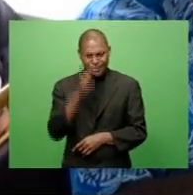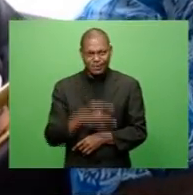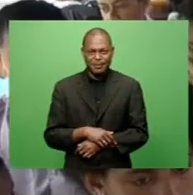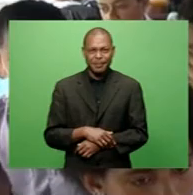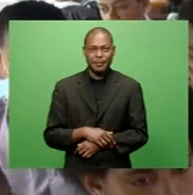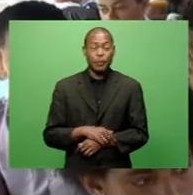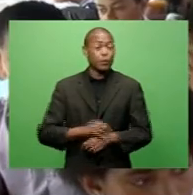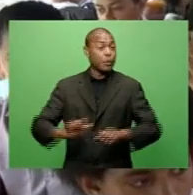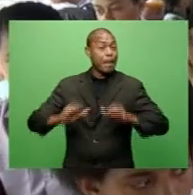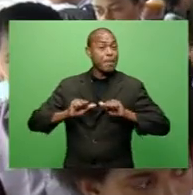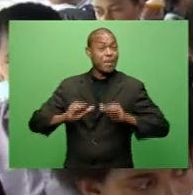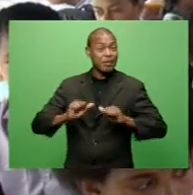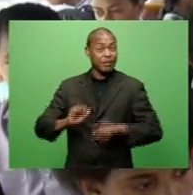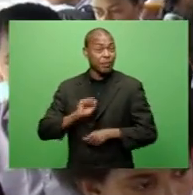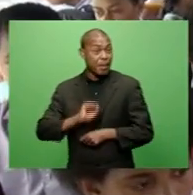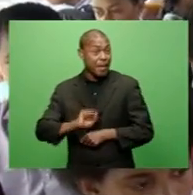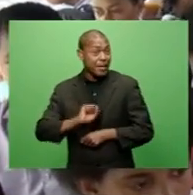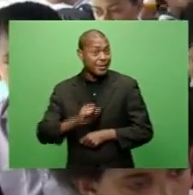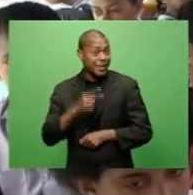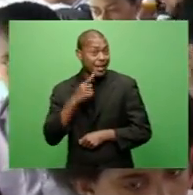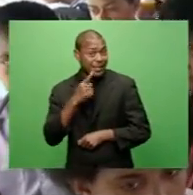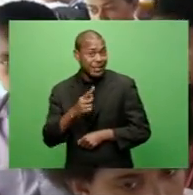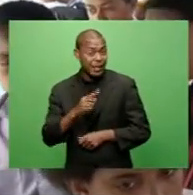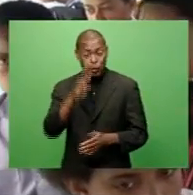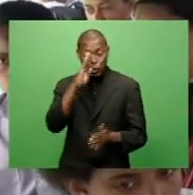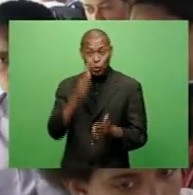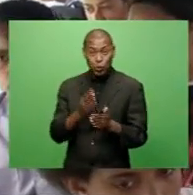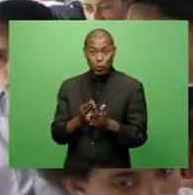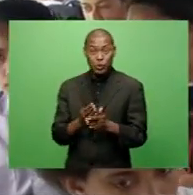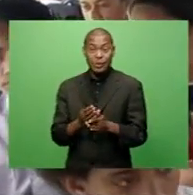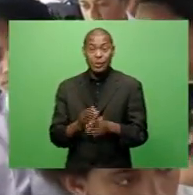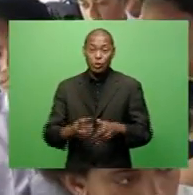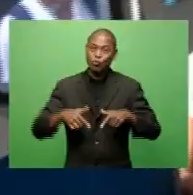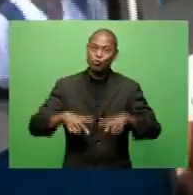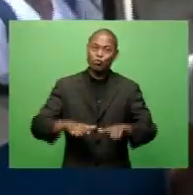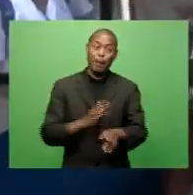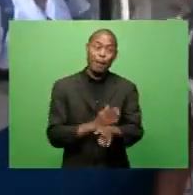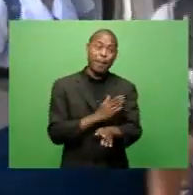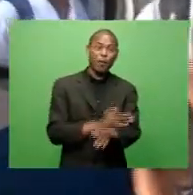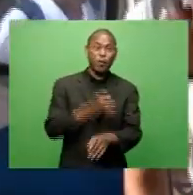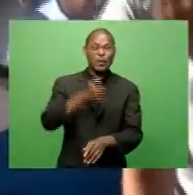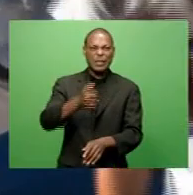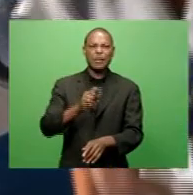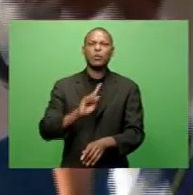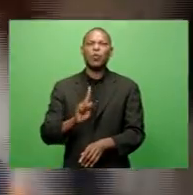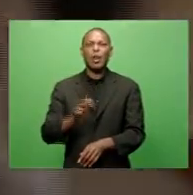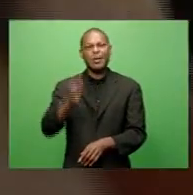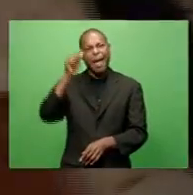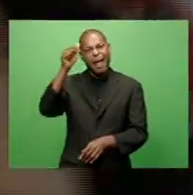President Nisar Ali Shah says students traveling before 6.30 will have to pay the adult fare.